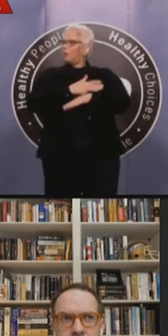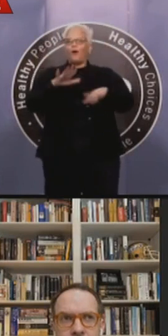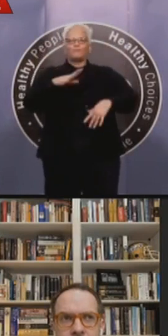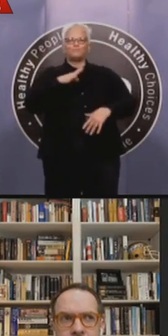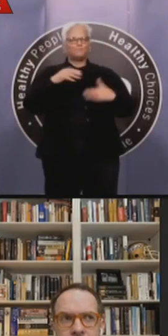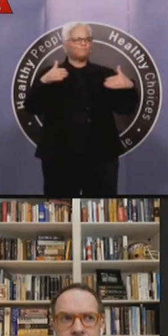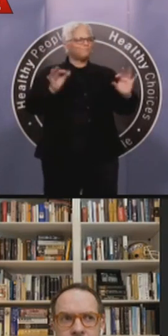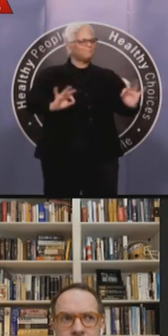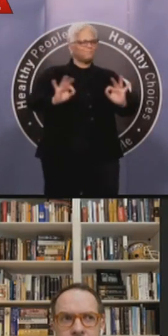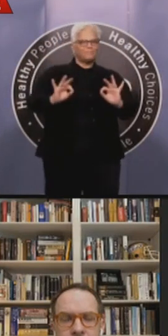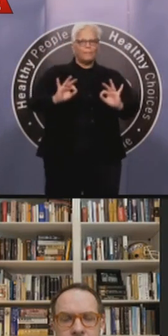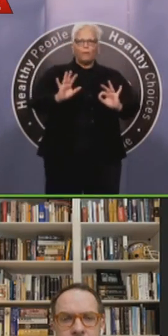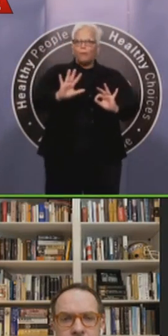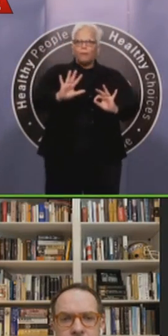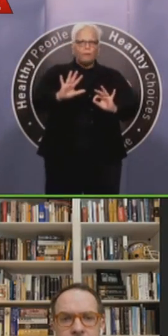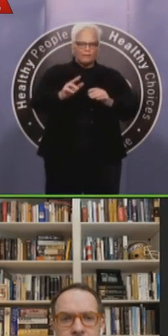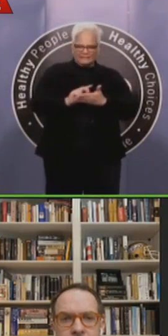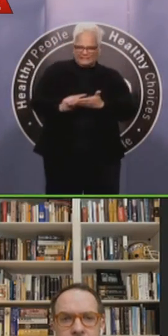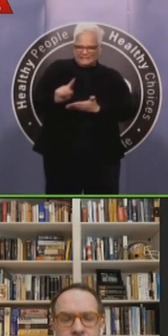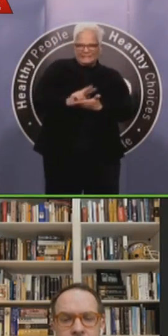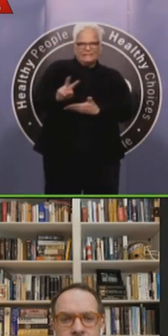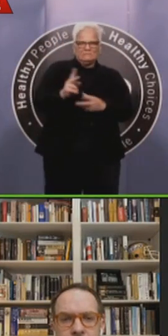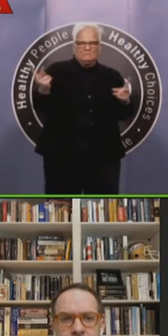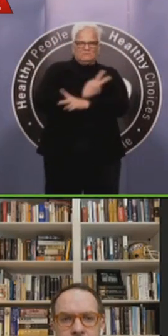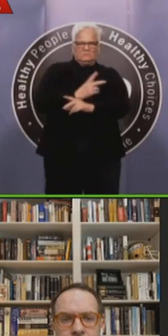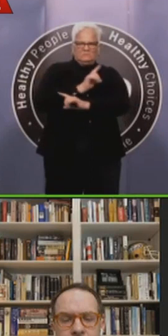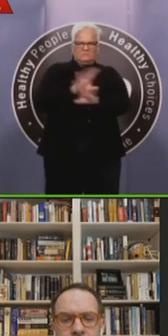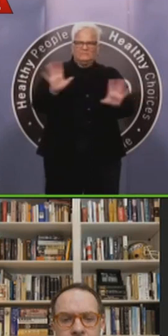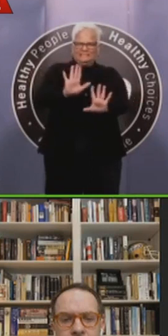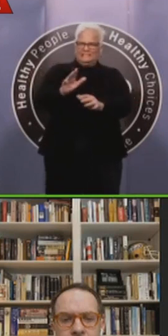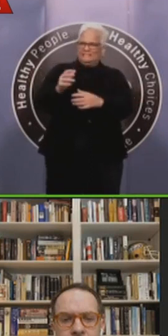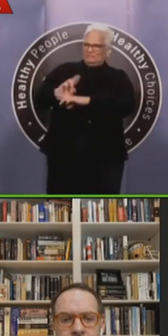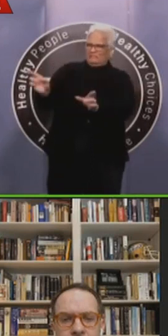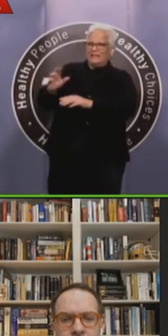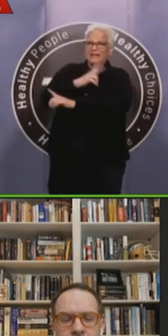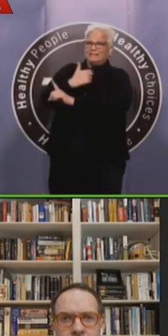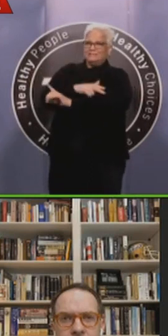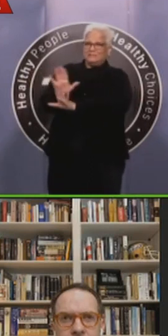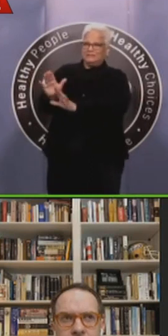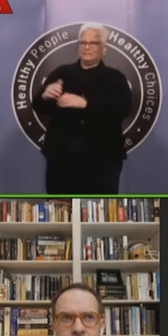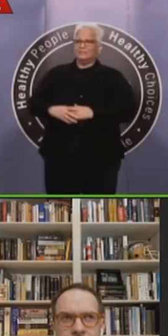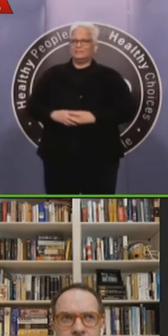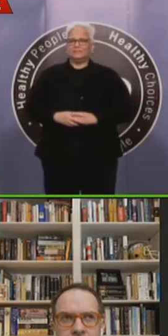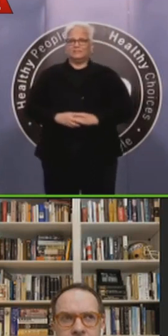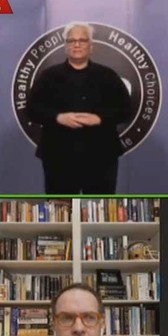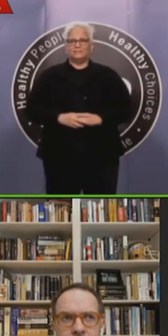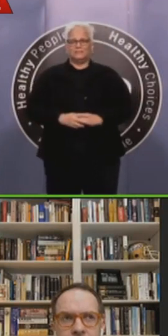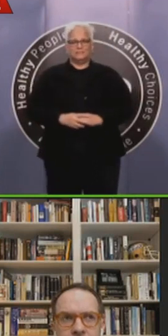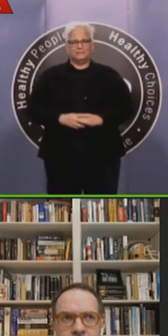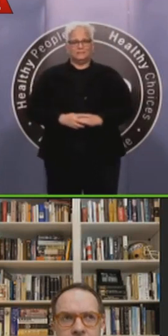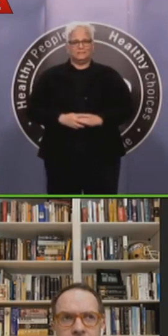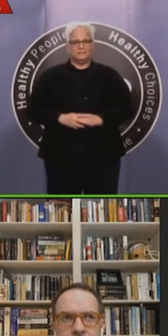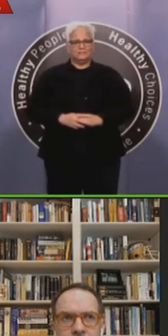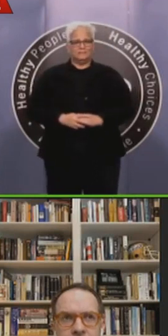all of our citizens safe. Okay. From Fox 23, Dr. Dart, are the Tulsa County hospitalizations also showing a flattening over